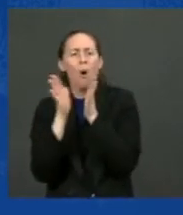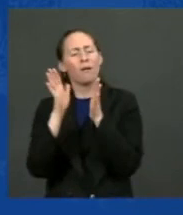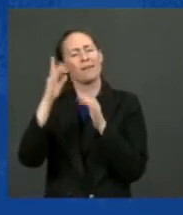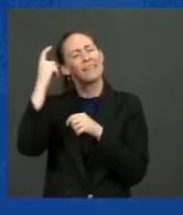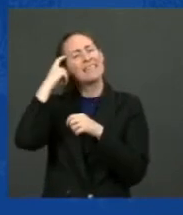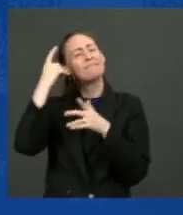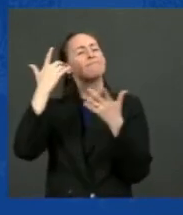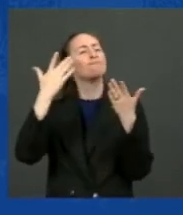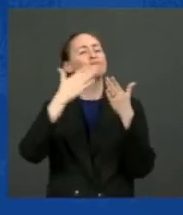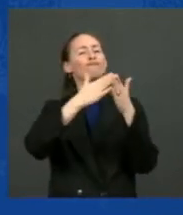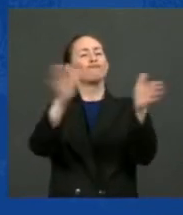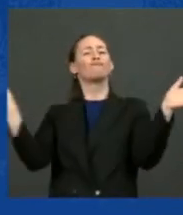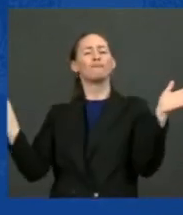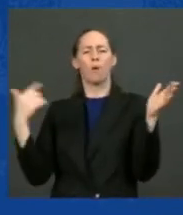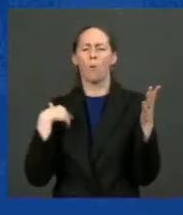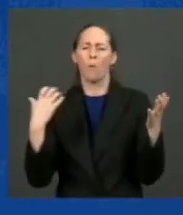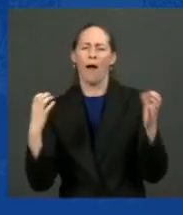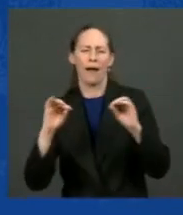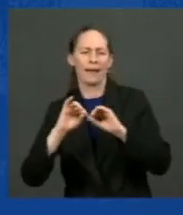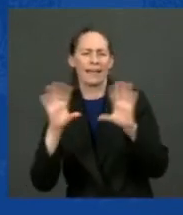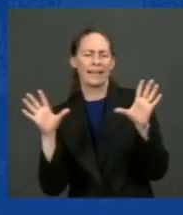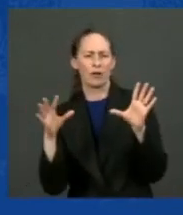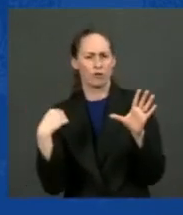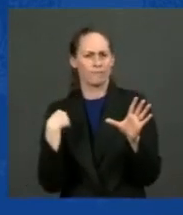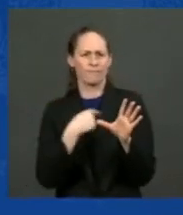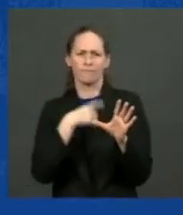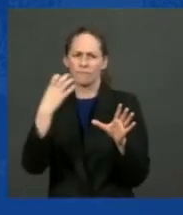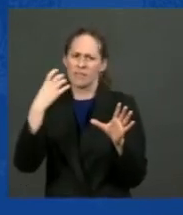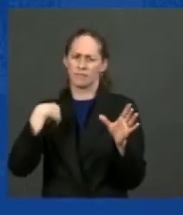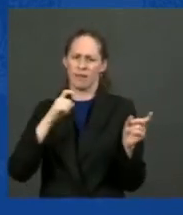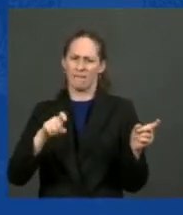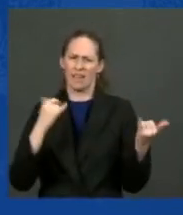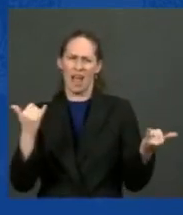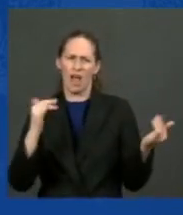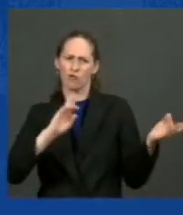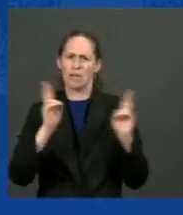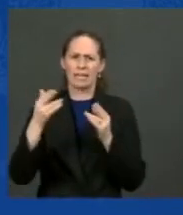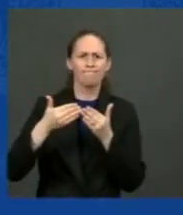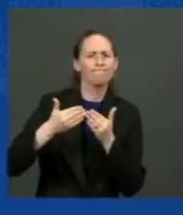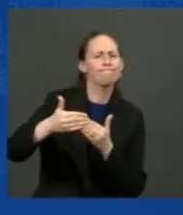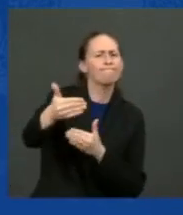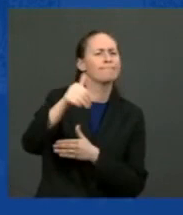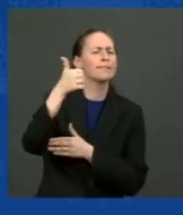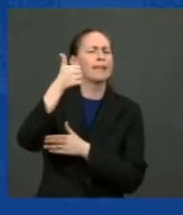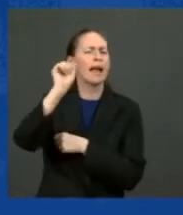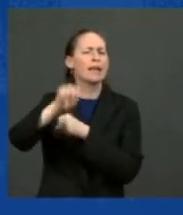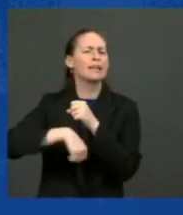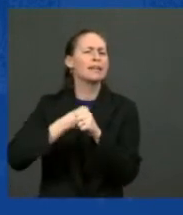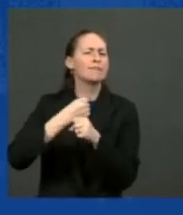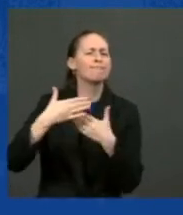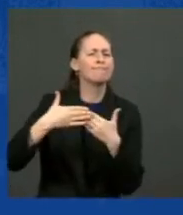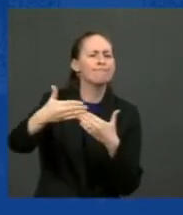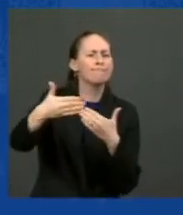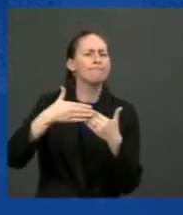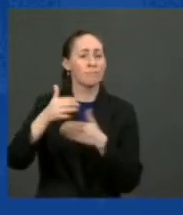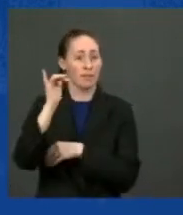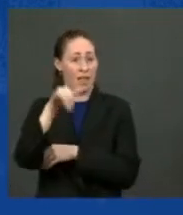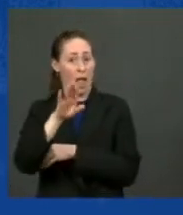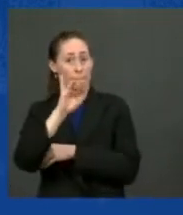be clear. We need to prepare for 10 years down the line. That's what these bills do.